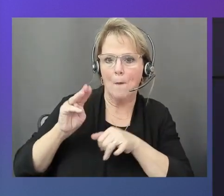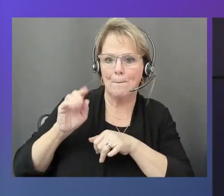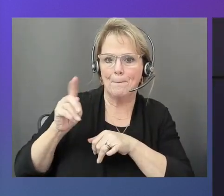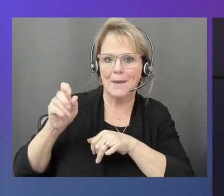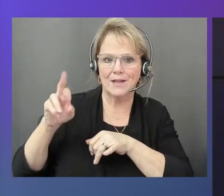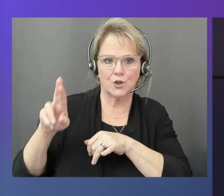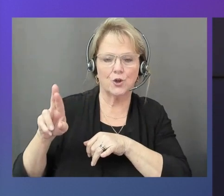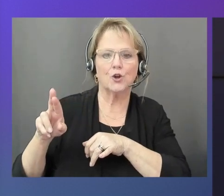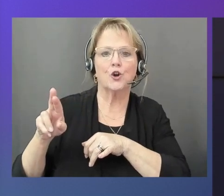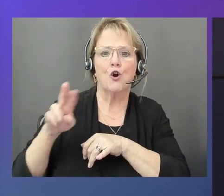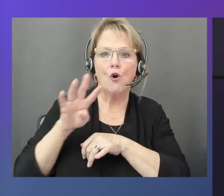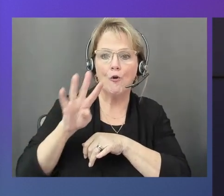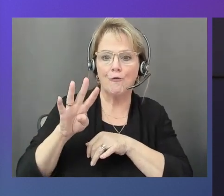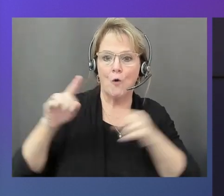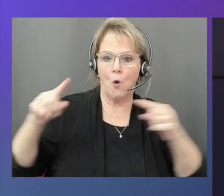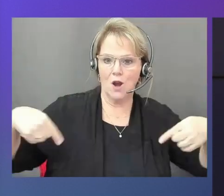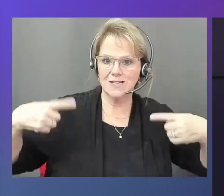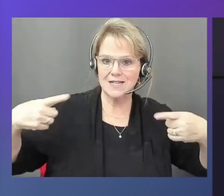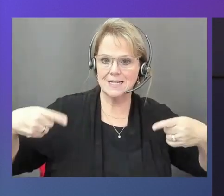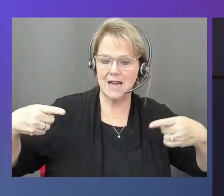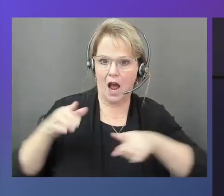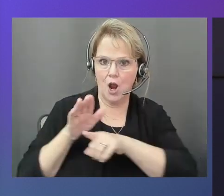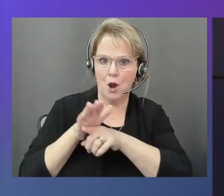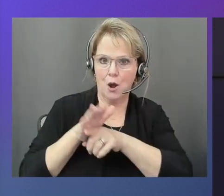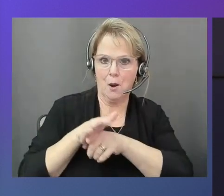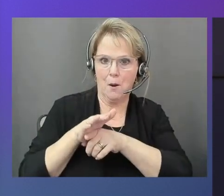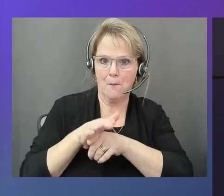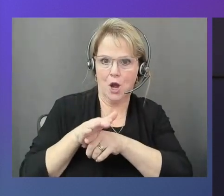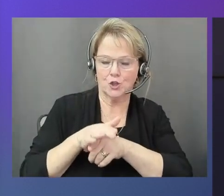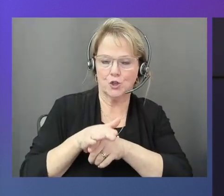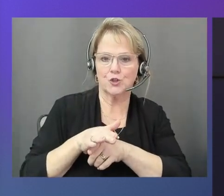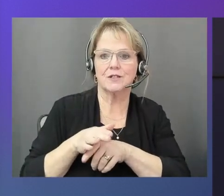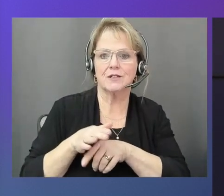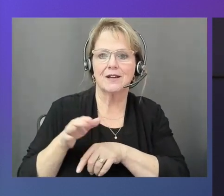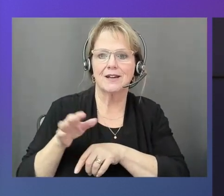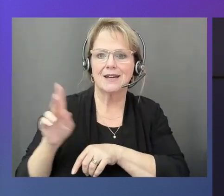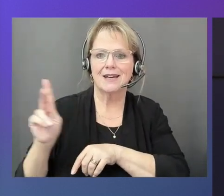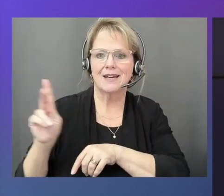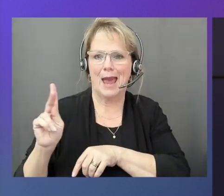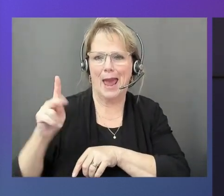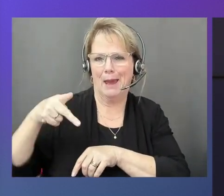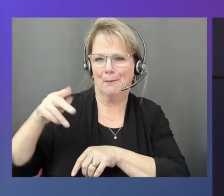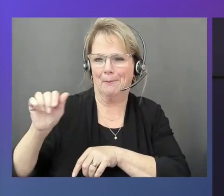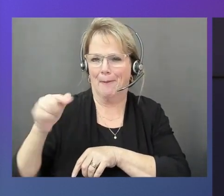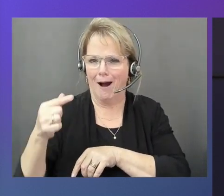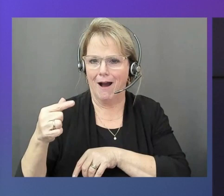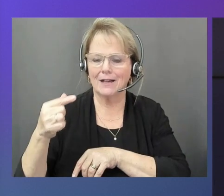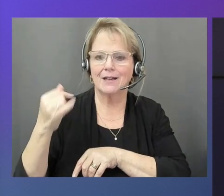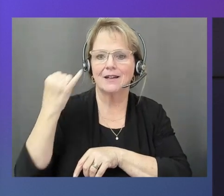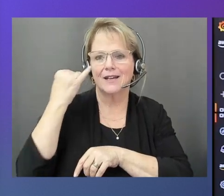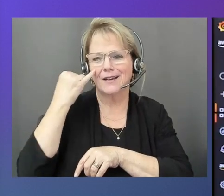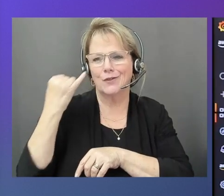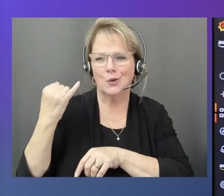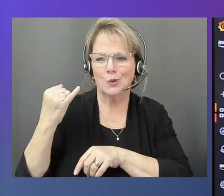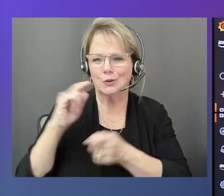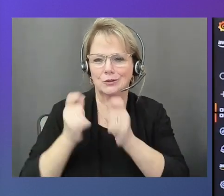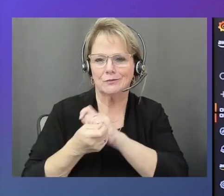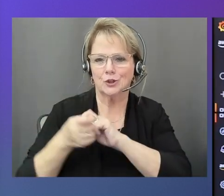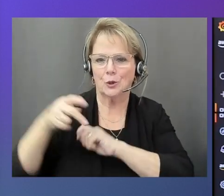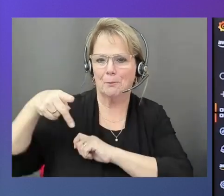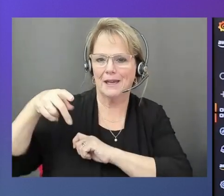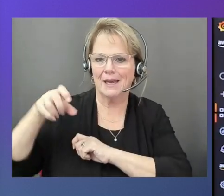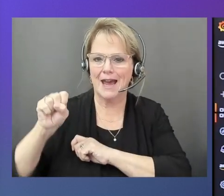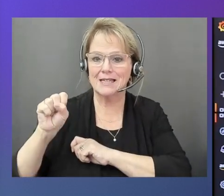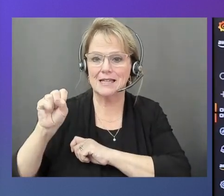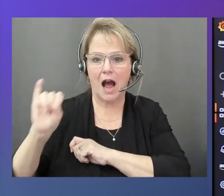They are in k Pascal, but if you convert them to the PSI, it's about 30 PSI. Mm-hmm. And